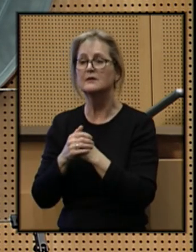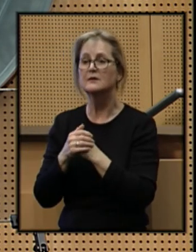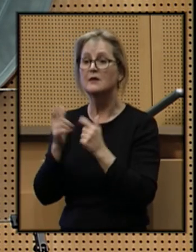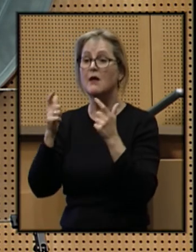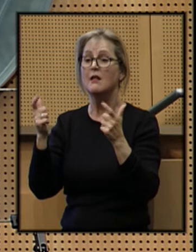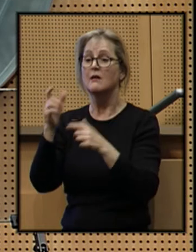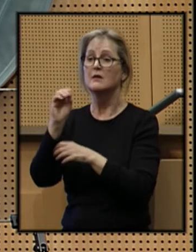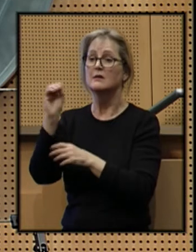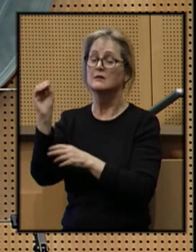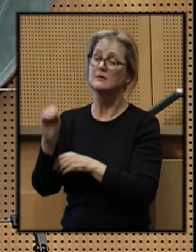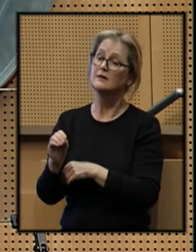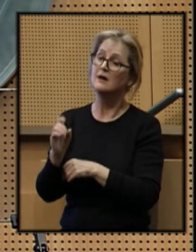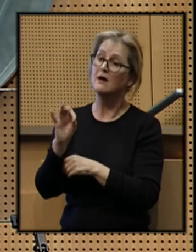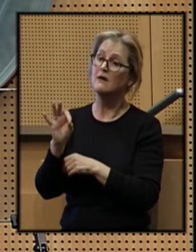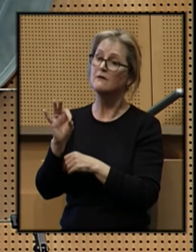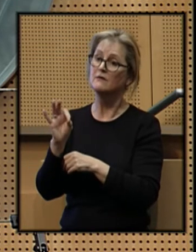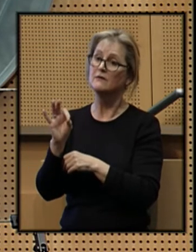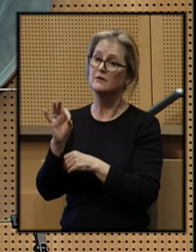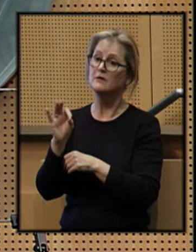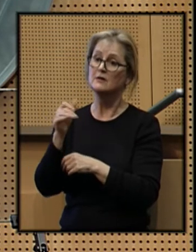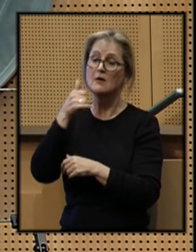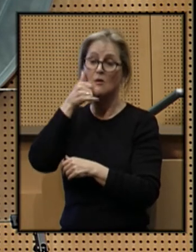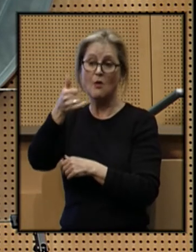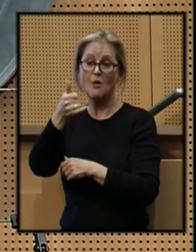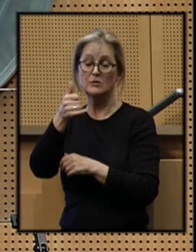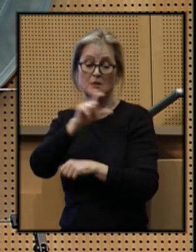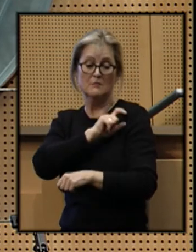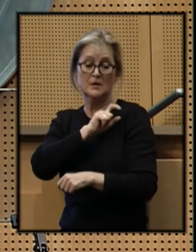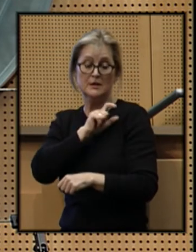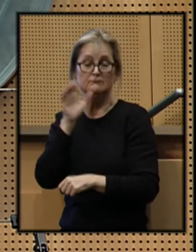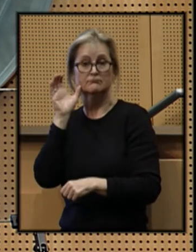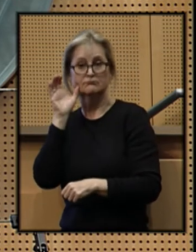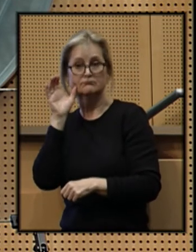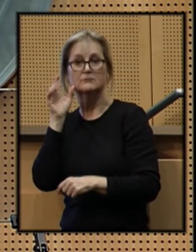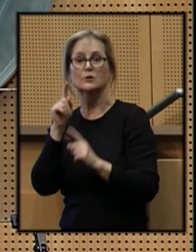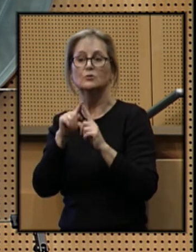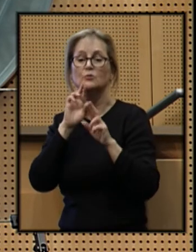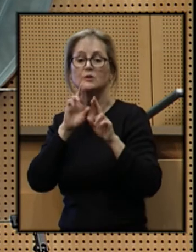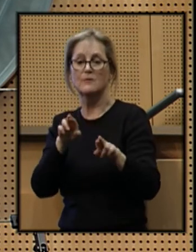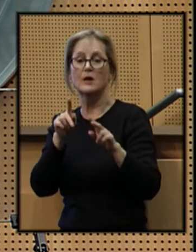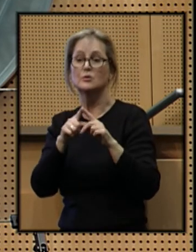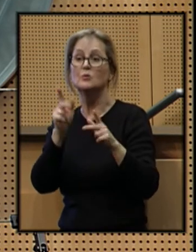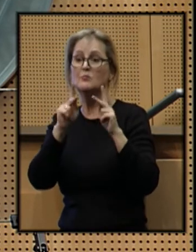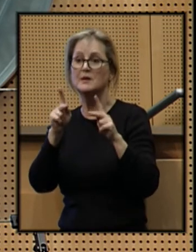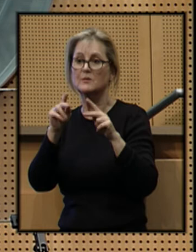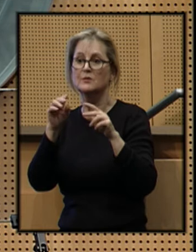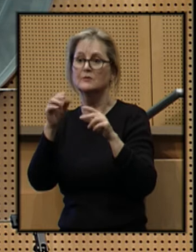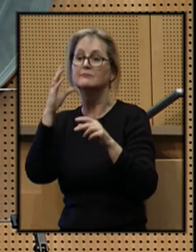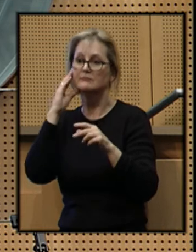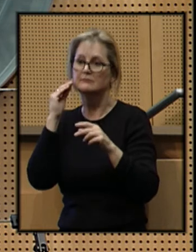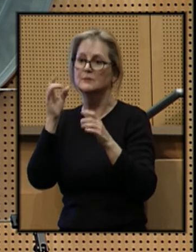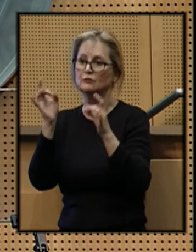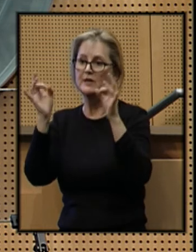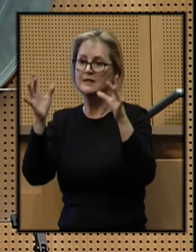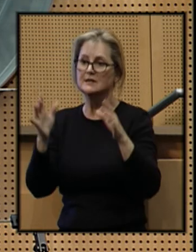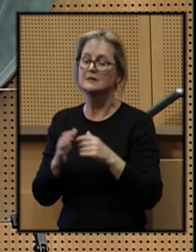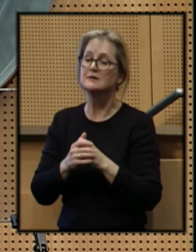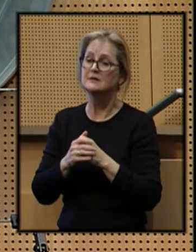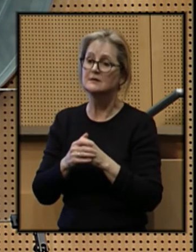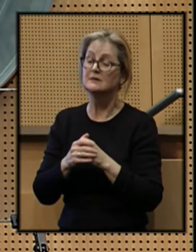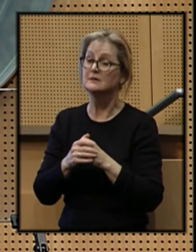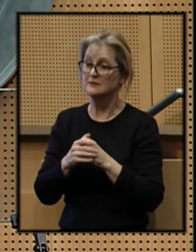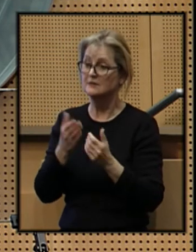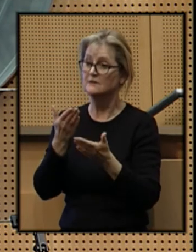large percentage of the calls that the police receive is to respond to people in crisis. In fact,